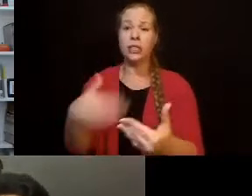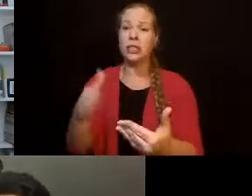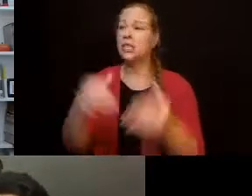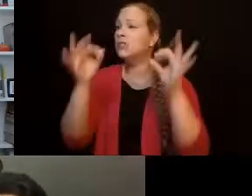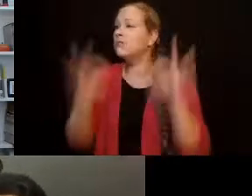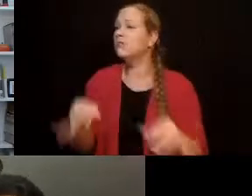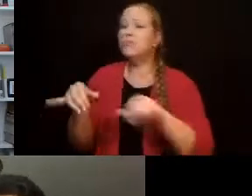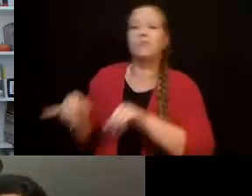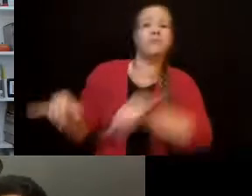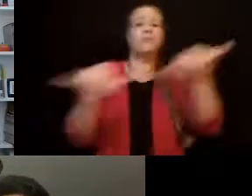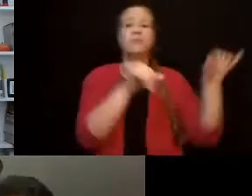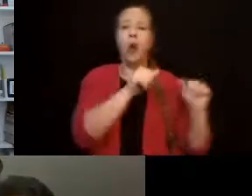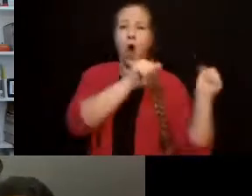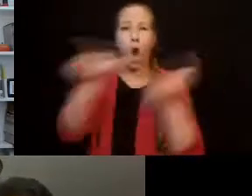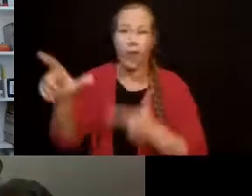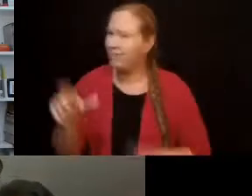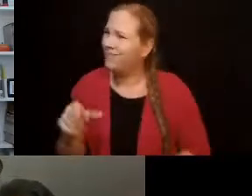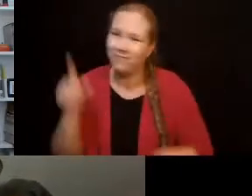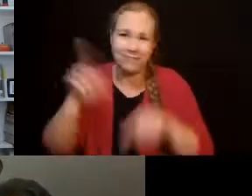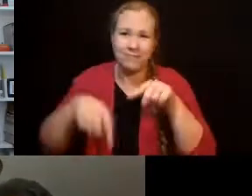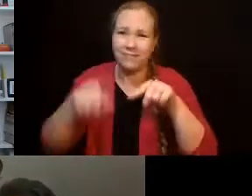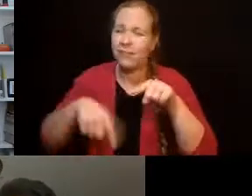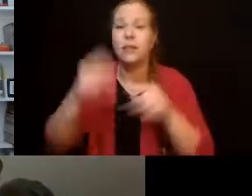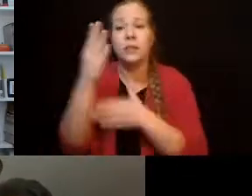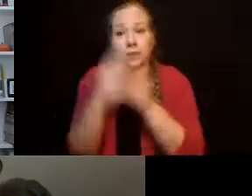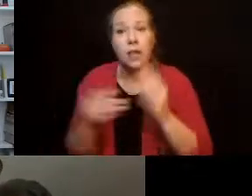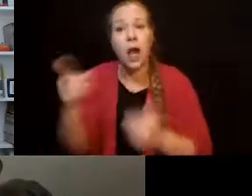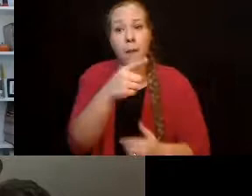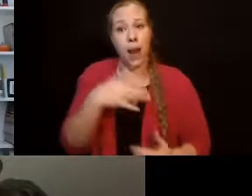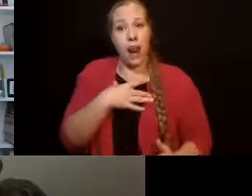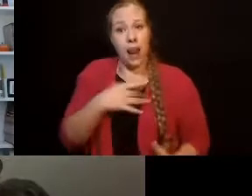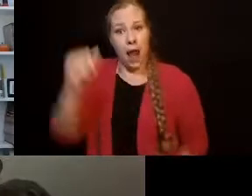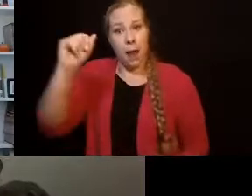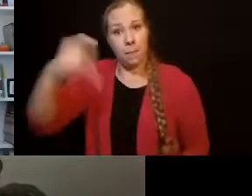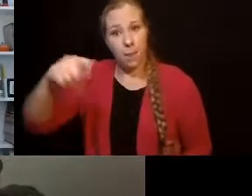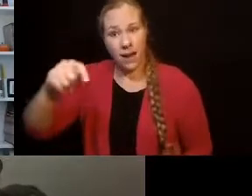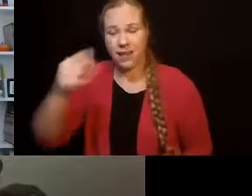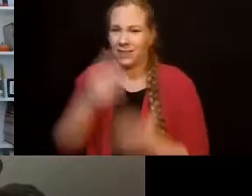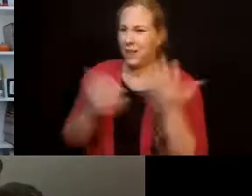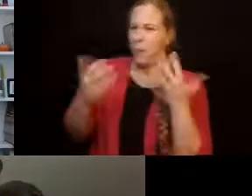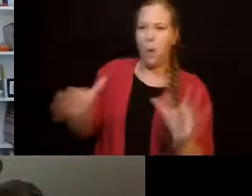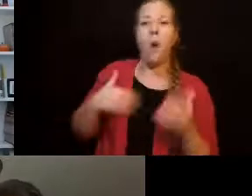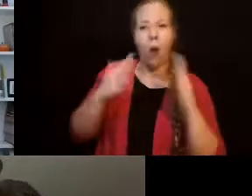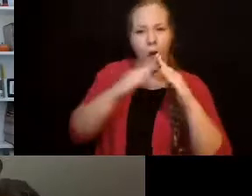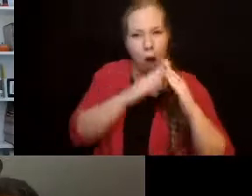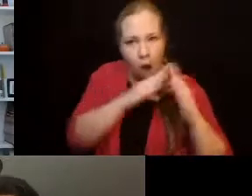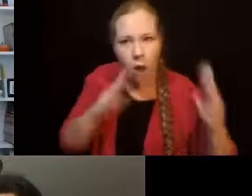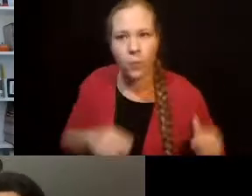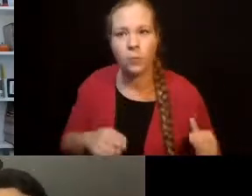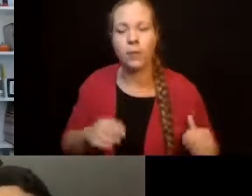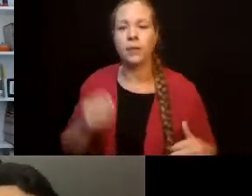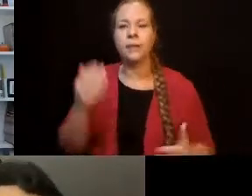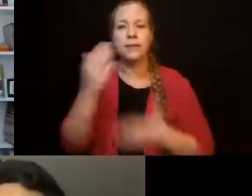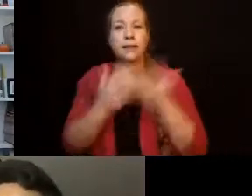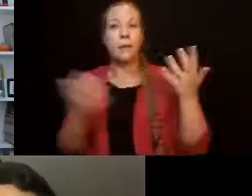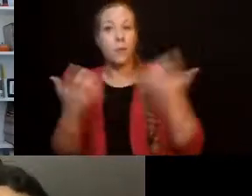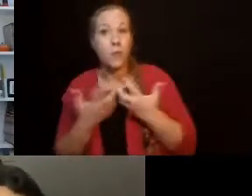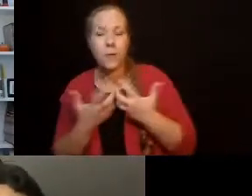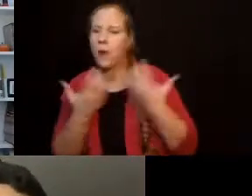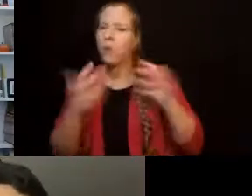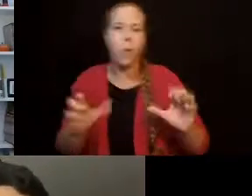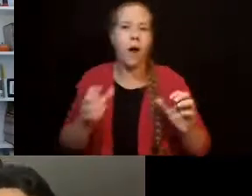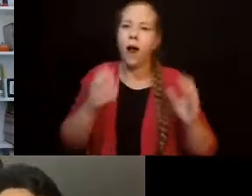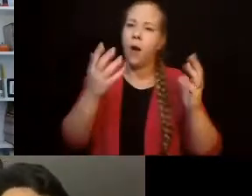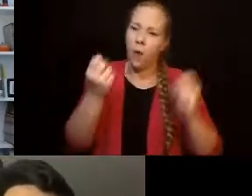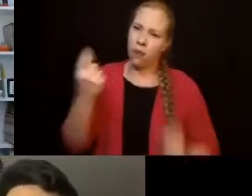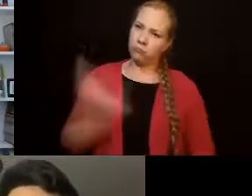need a home. Some want a housemate. Others need to live independently. Um, and so there's